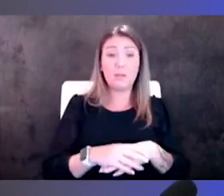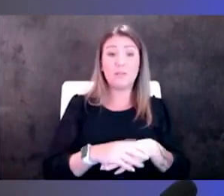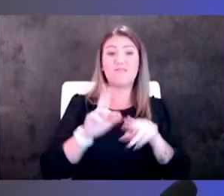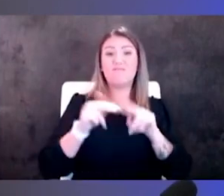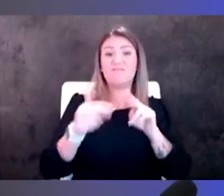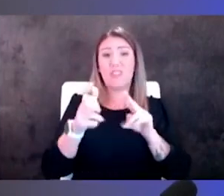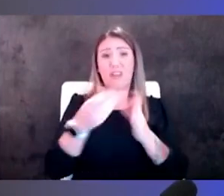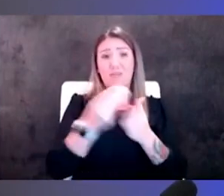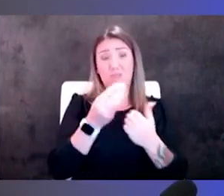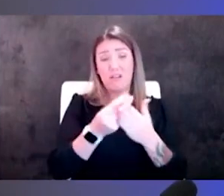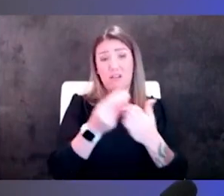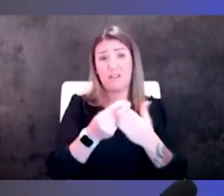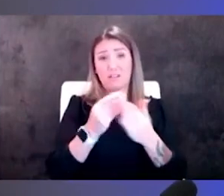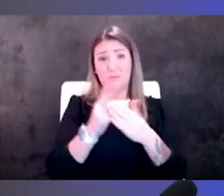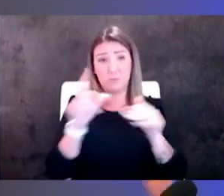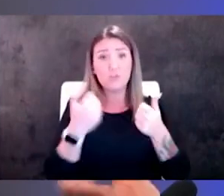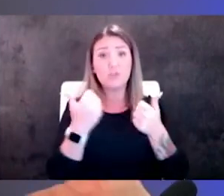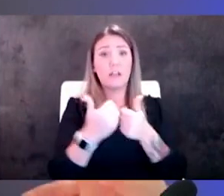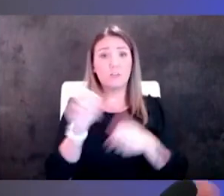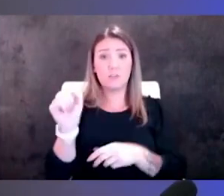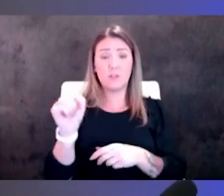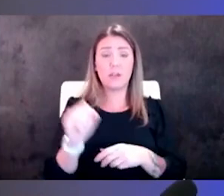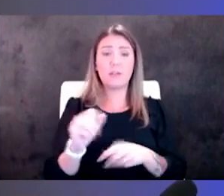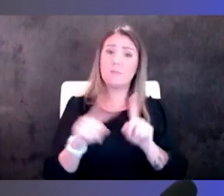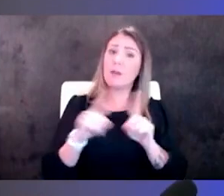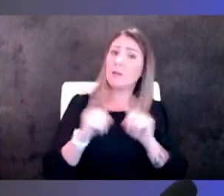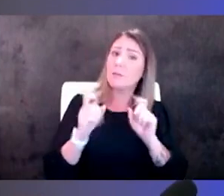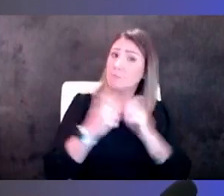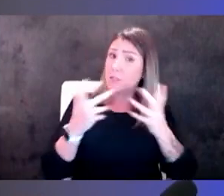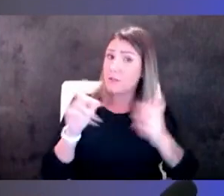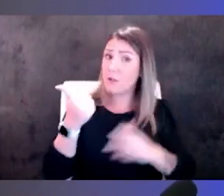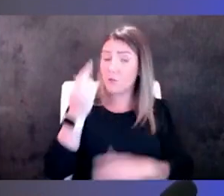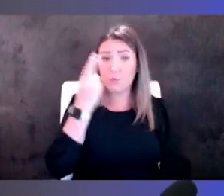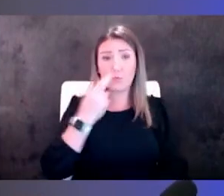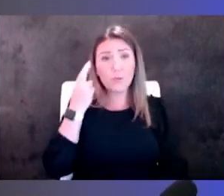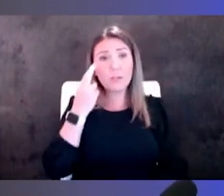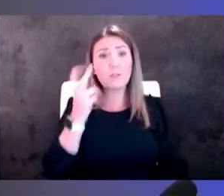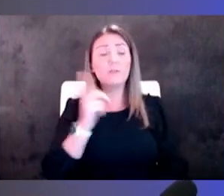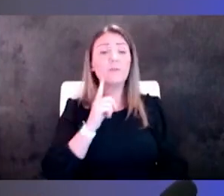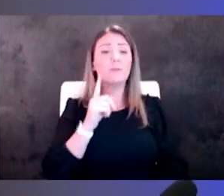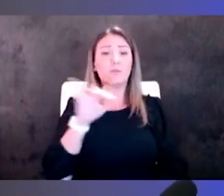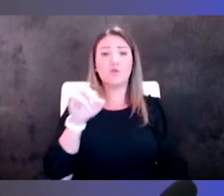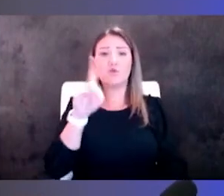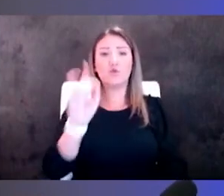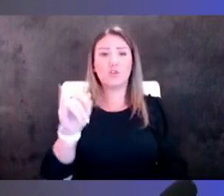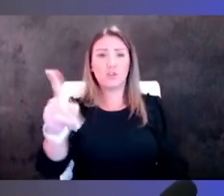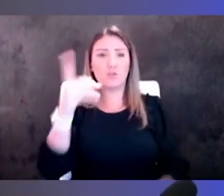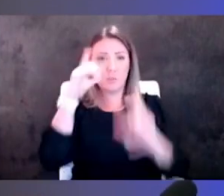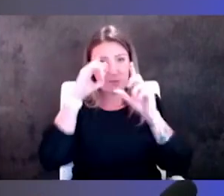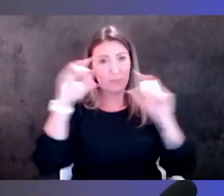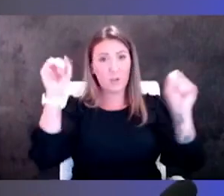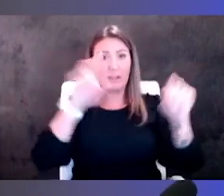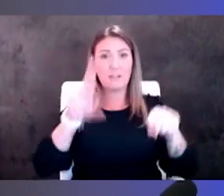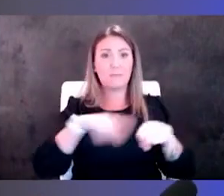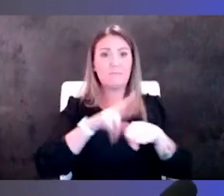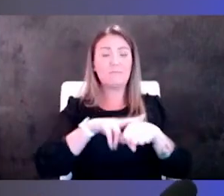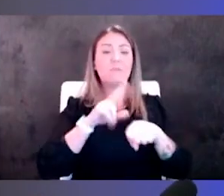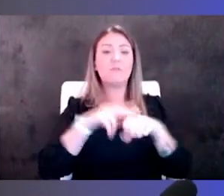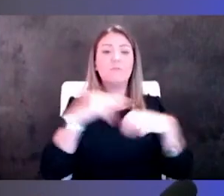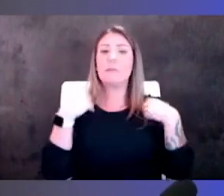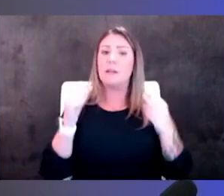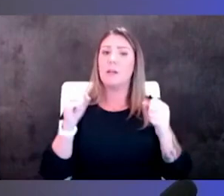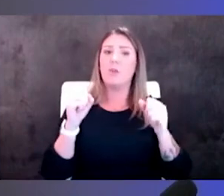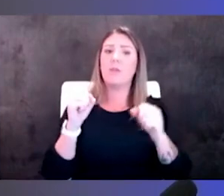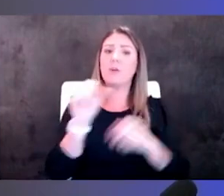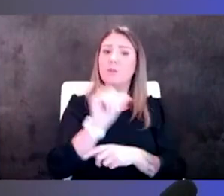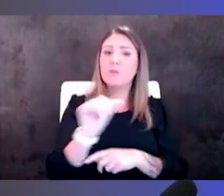has been challenging but a number of other reasons but jody served as president of the national rural health association she's a former